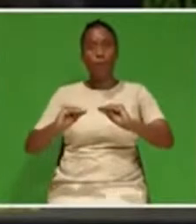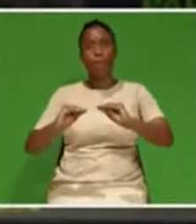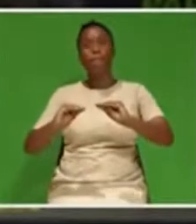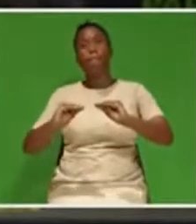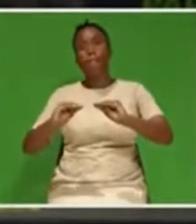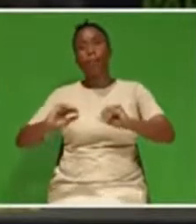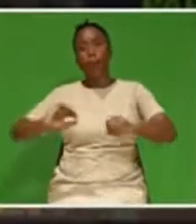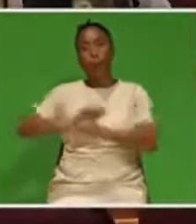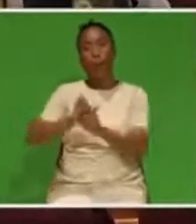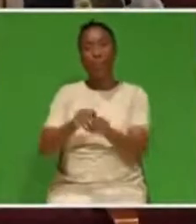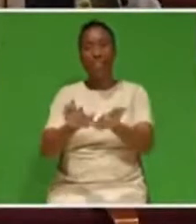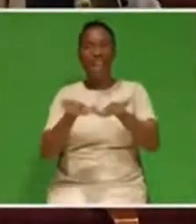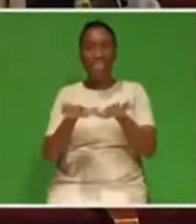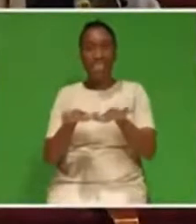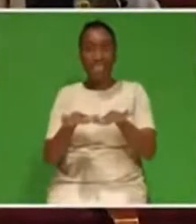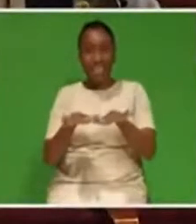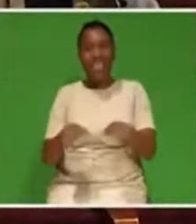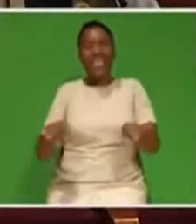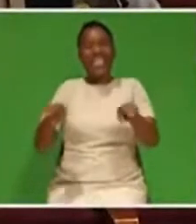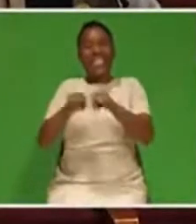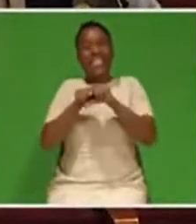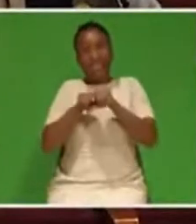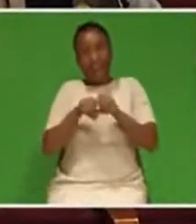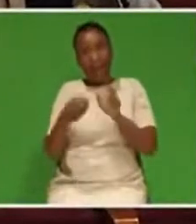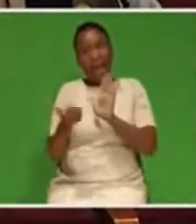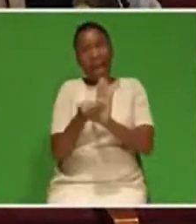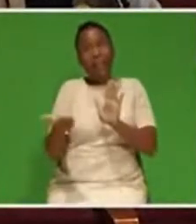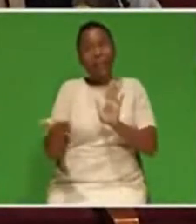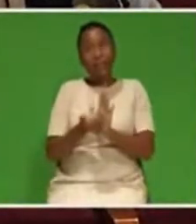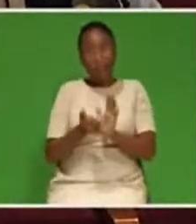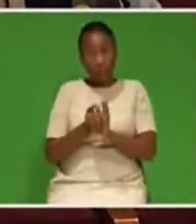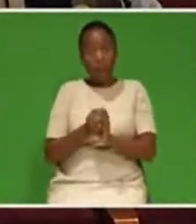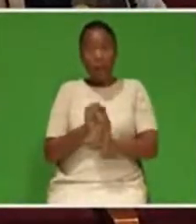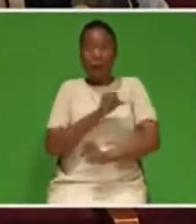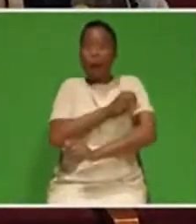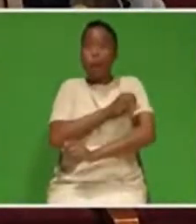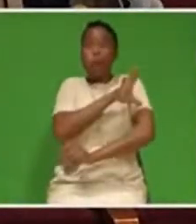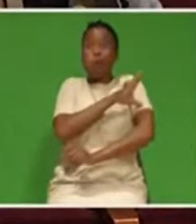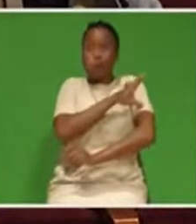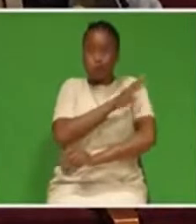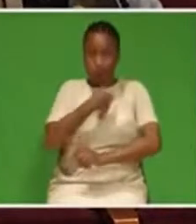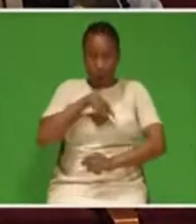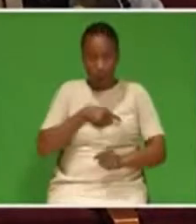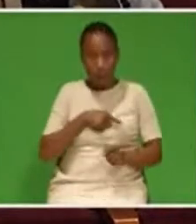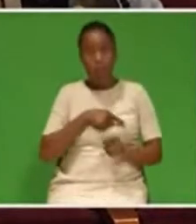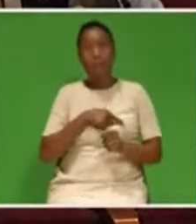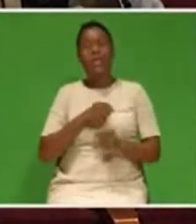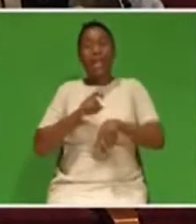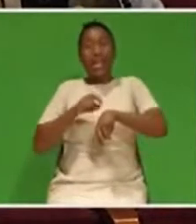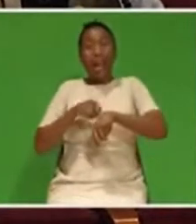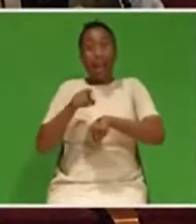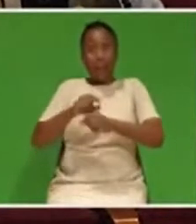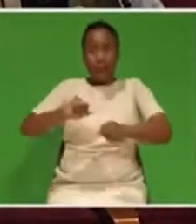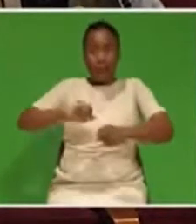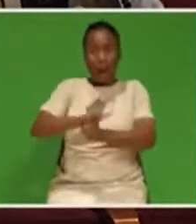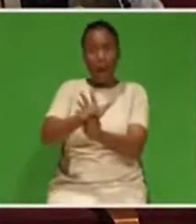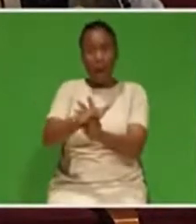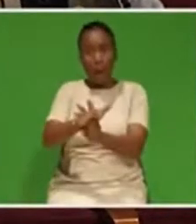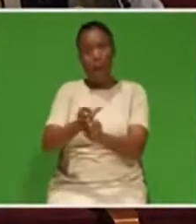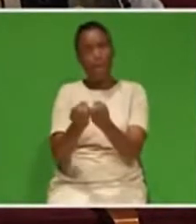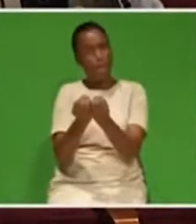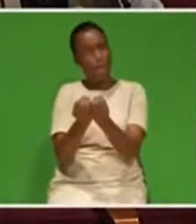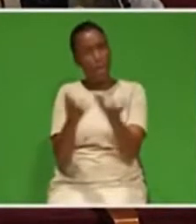this act that empowered us during that pandemic to save many